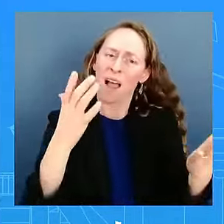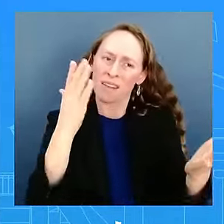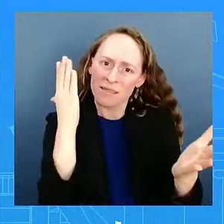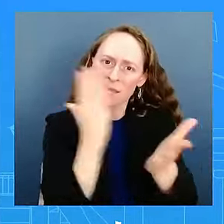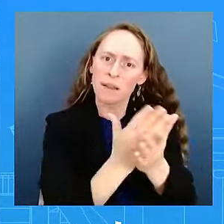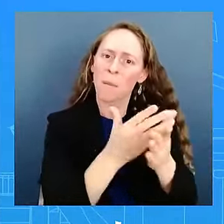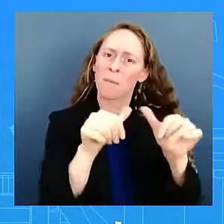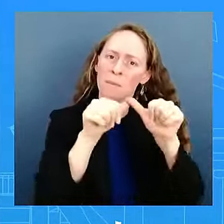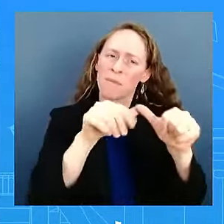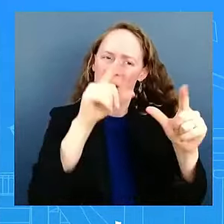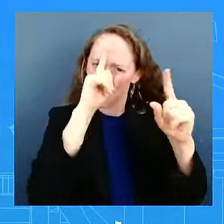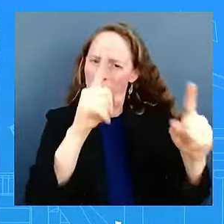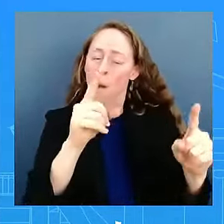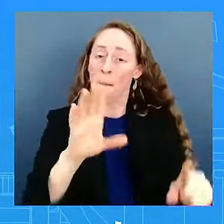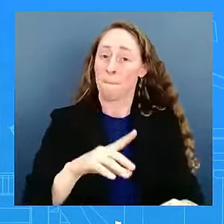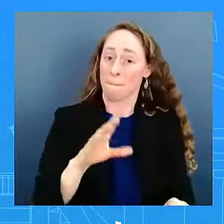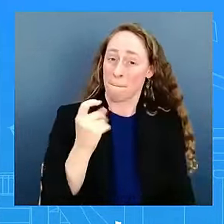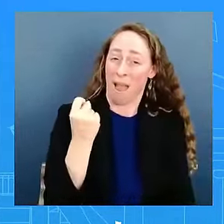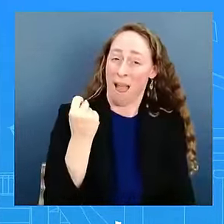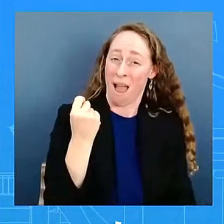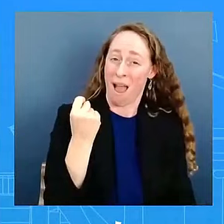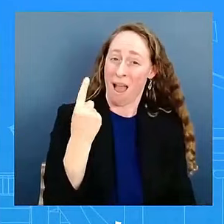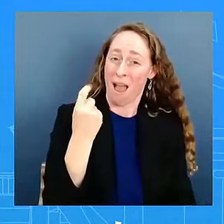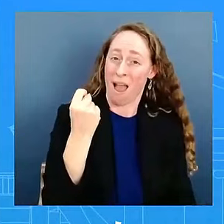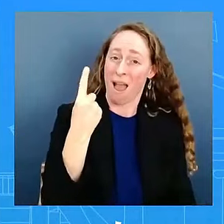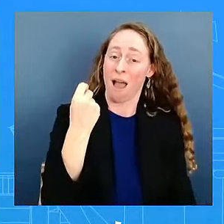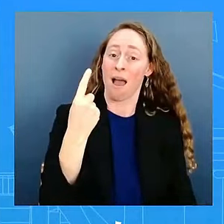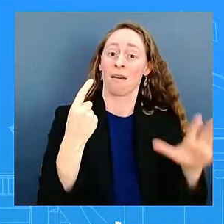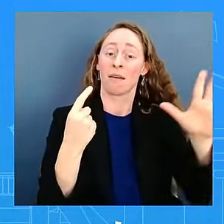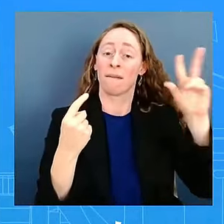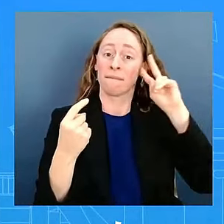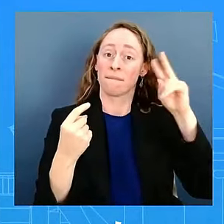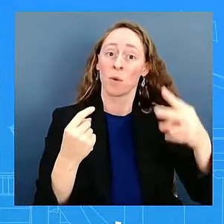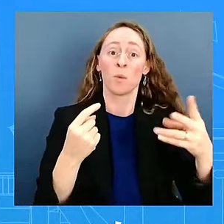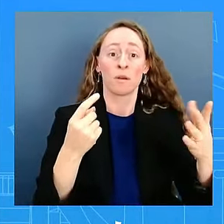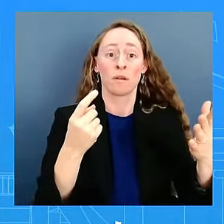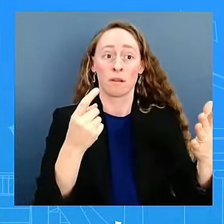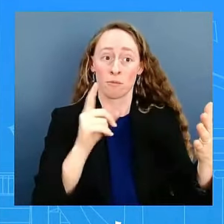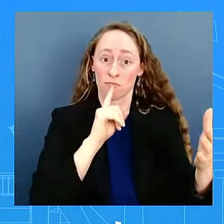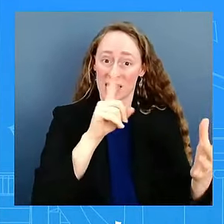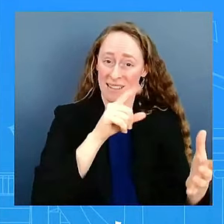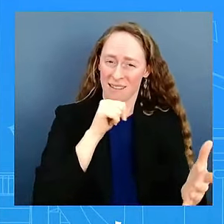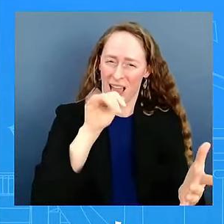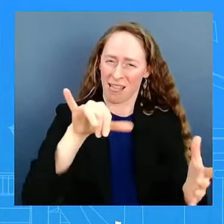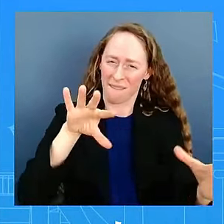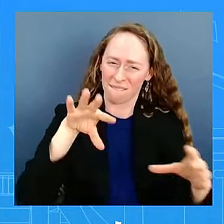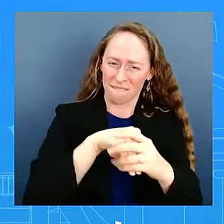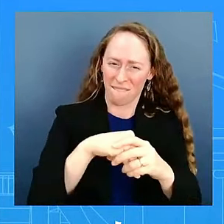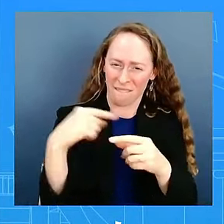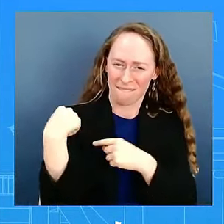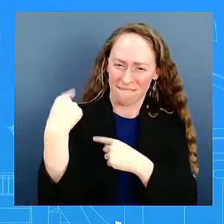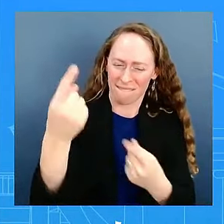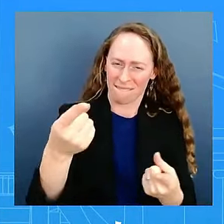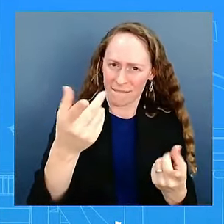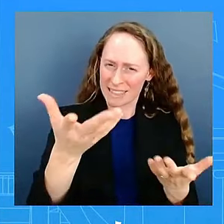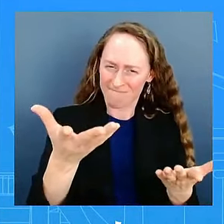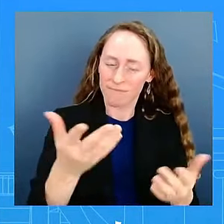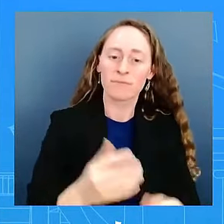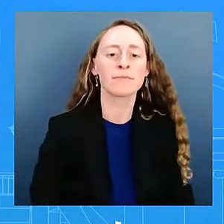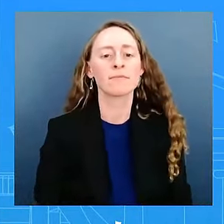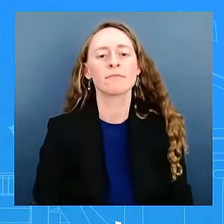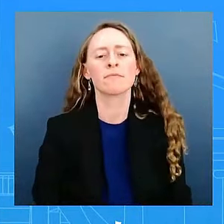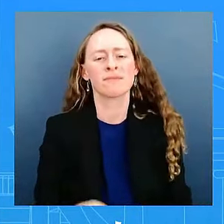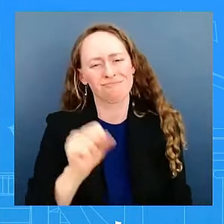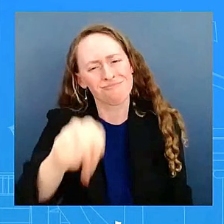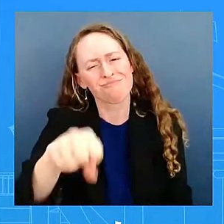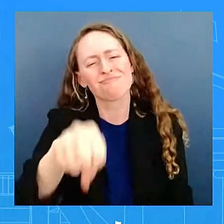work and what this means about that going forward? I would just tell you, as we're standing here today, they're still at that work, and we've got a team in the region, and we're going